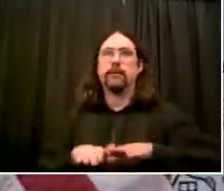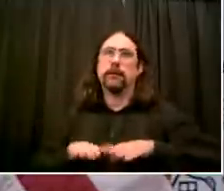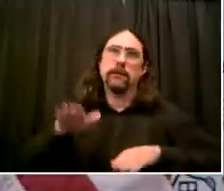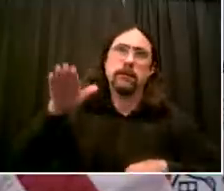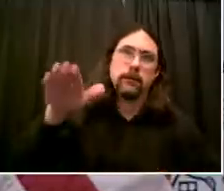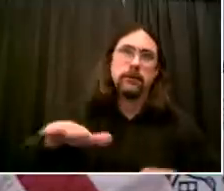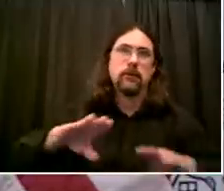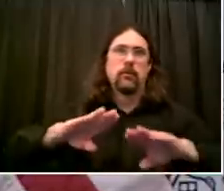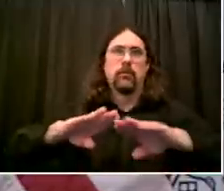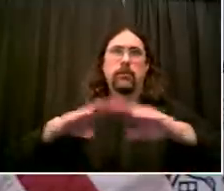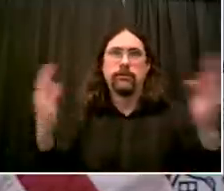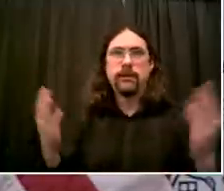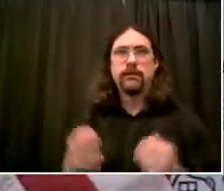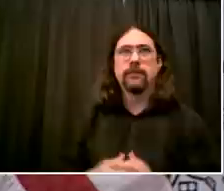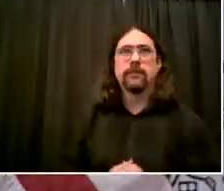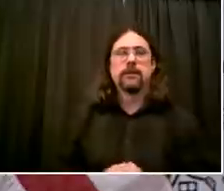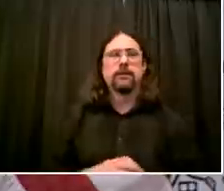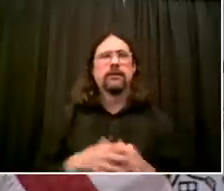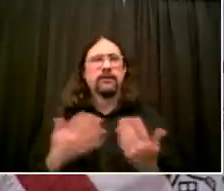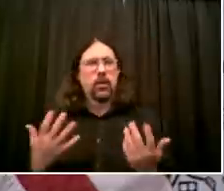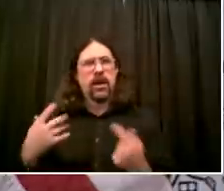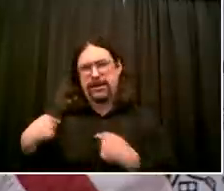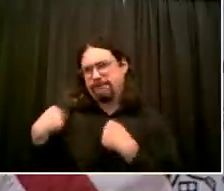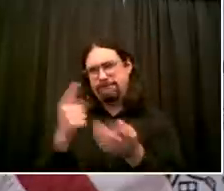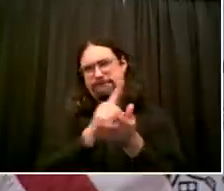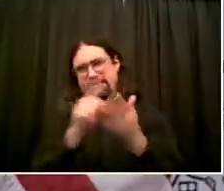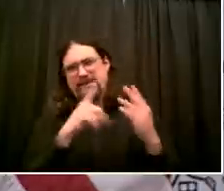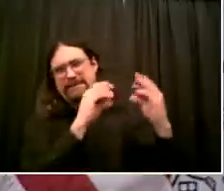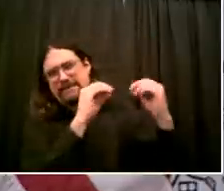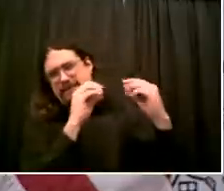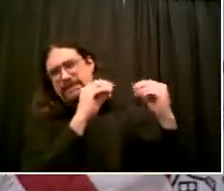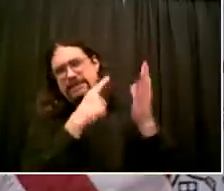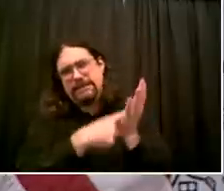we're going to talk about it publicly and, you know, make adjustments accordingly.